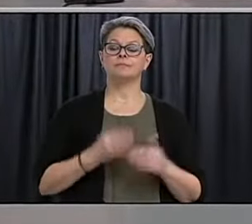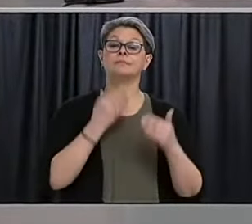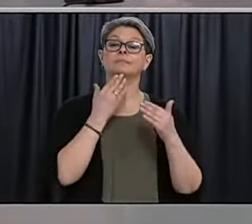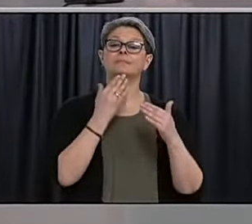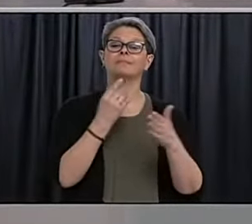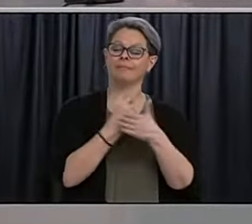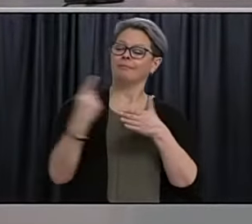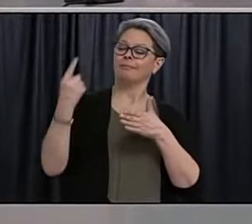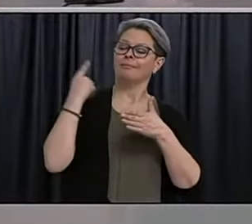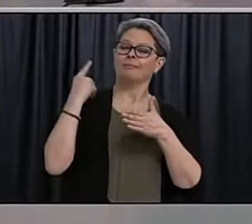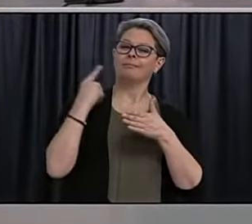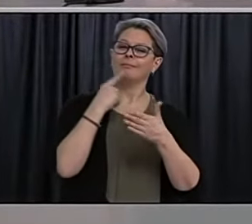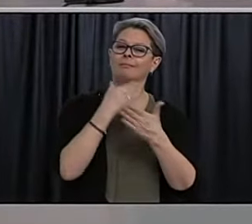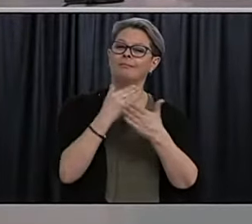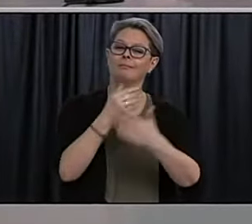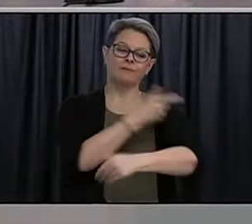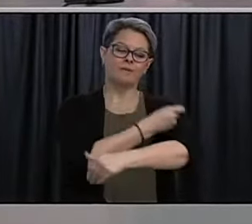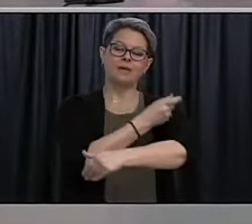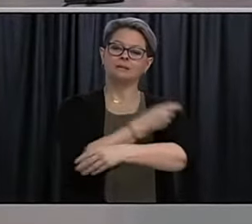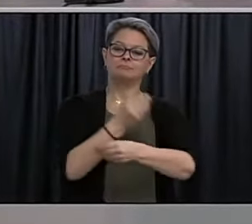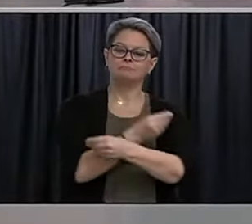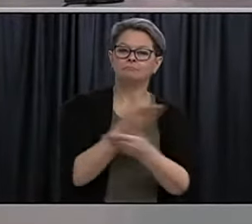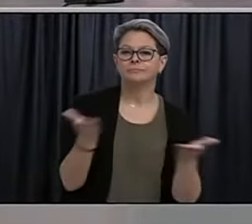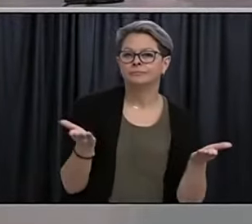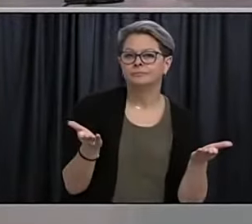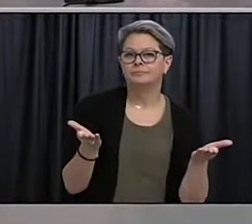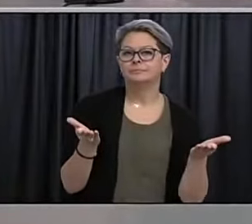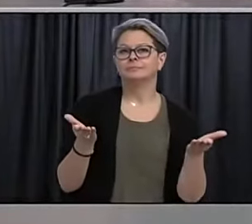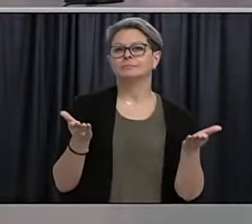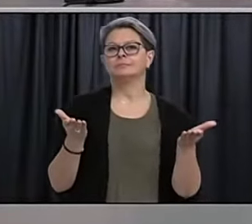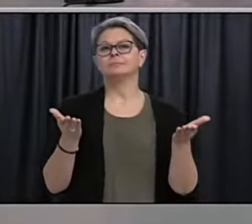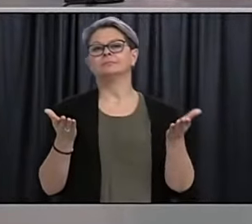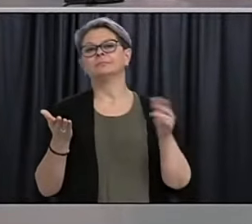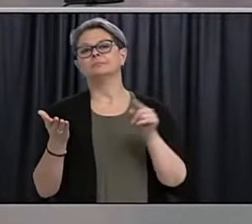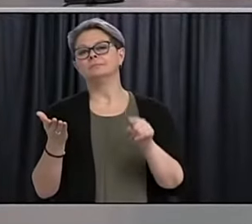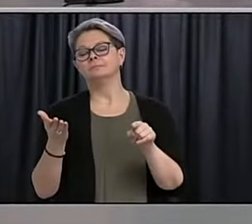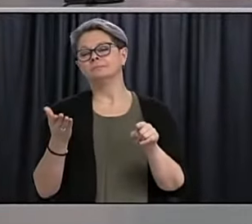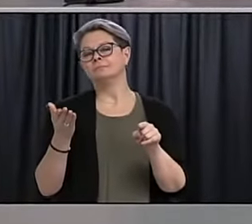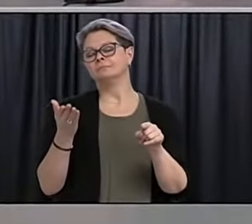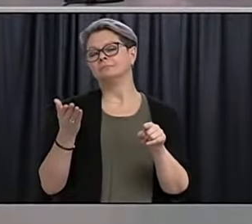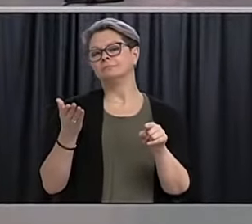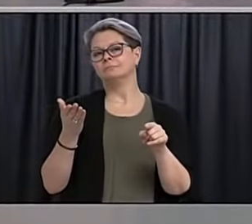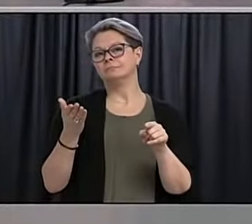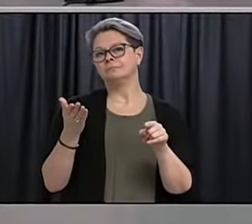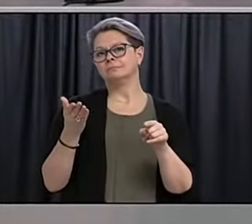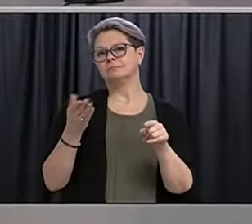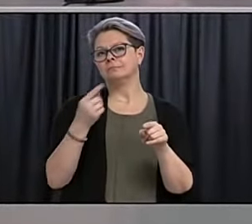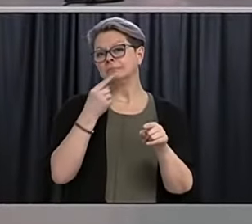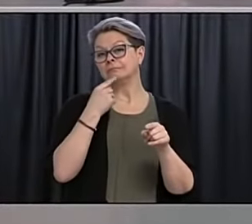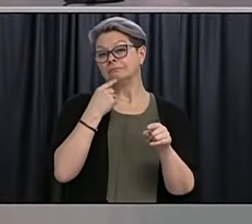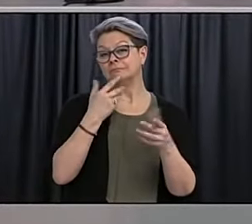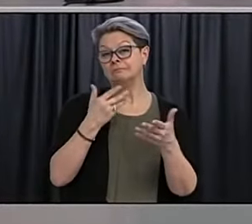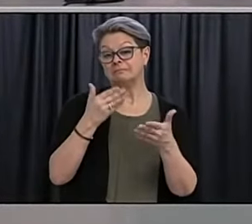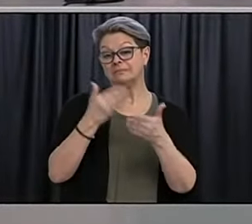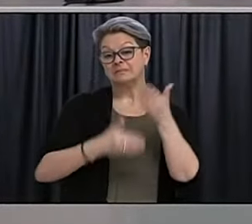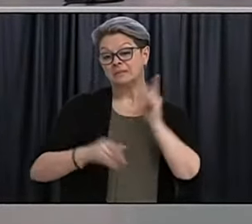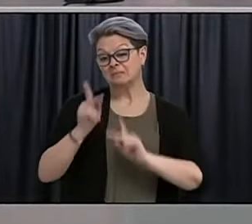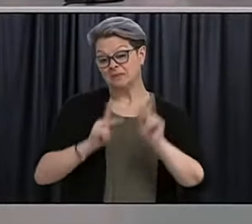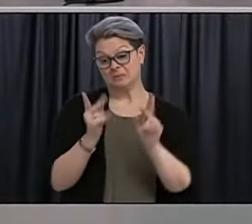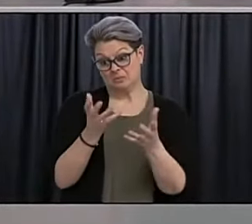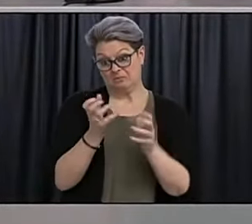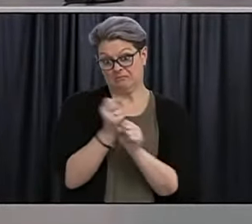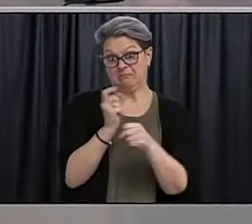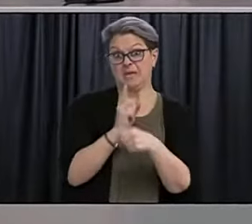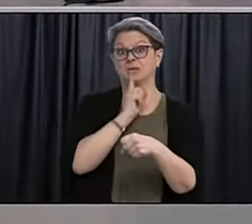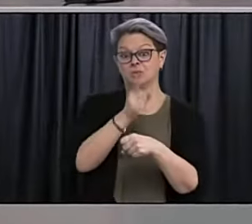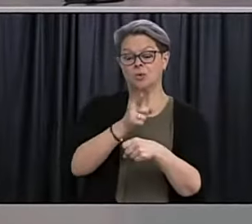plan was announced, it was said that government was still working out the kink to ensure that people aren't skipping the line as it were to